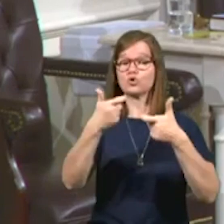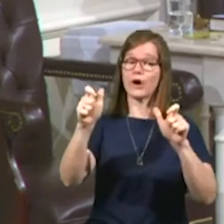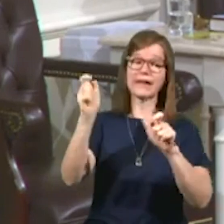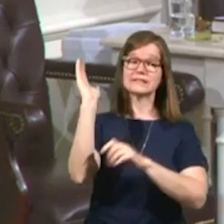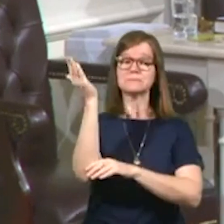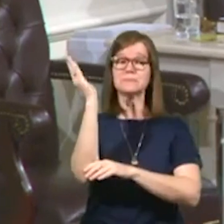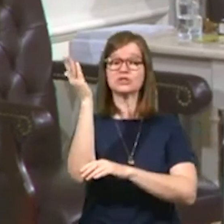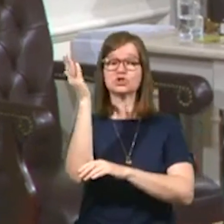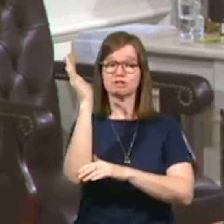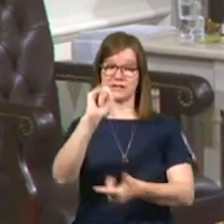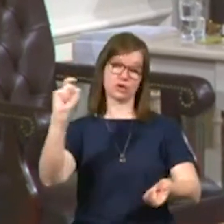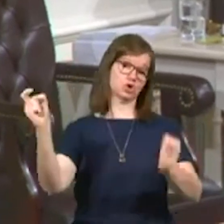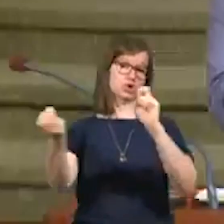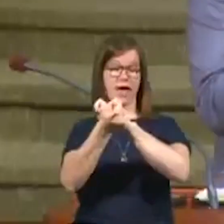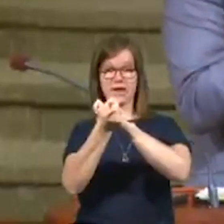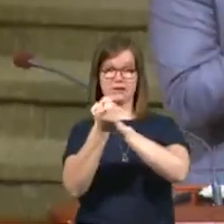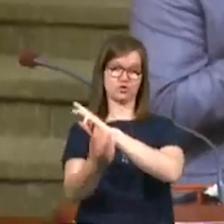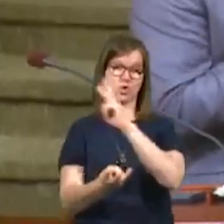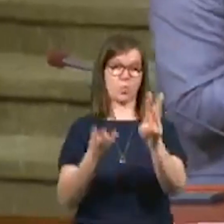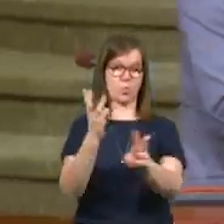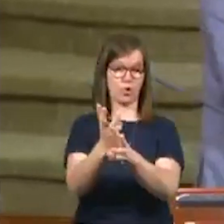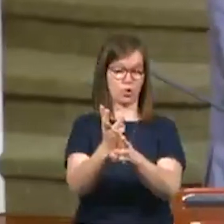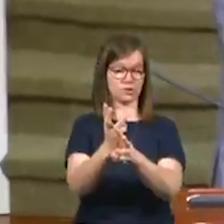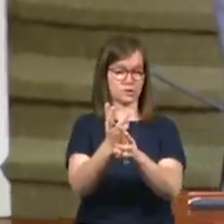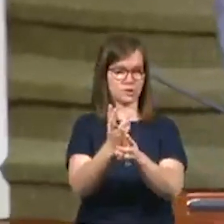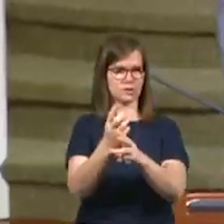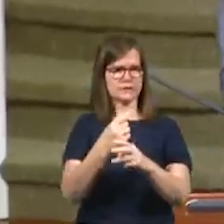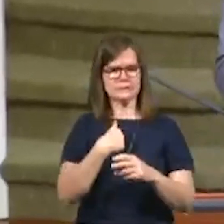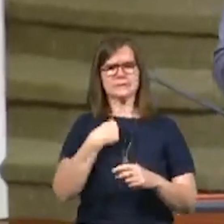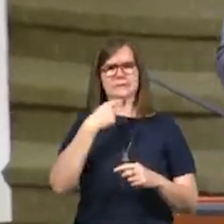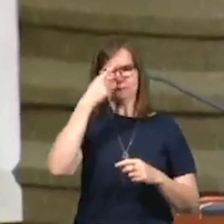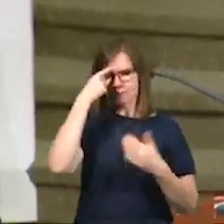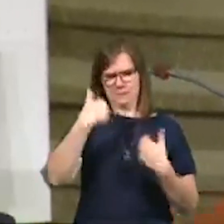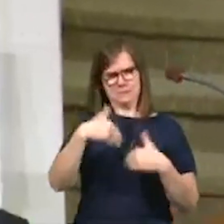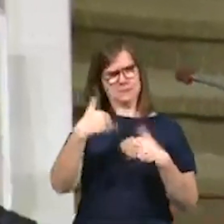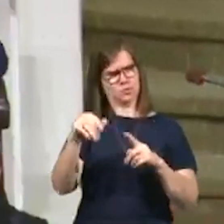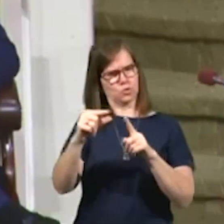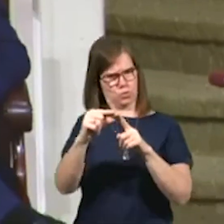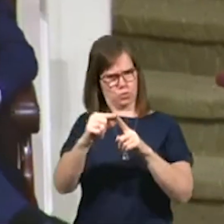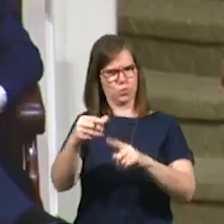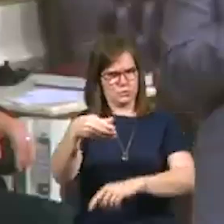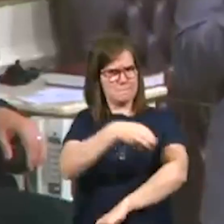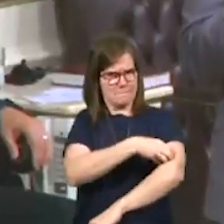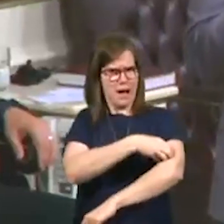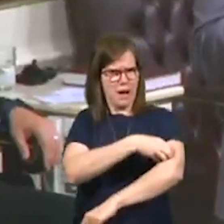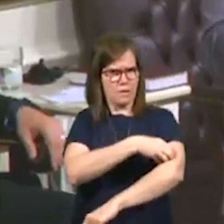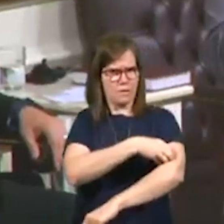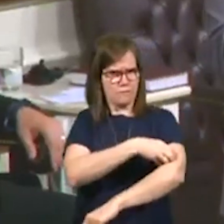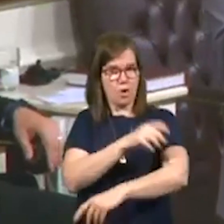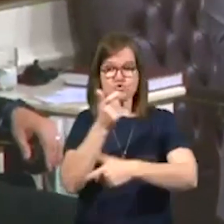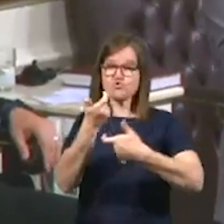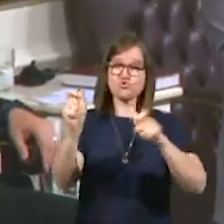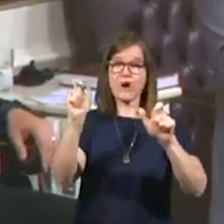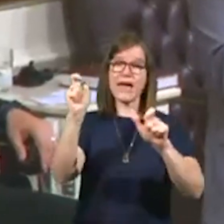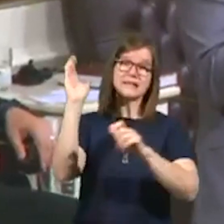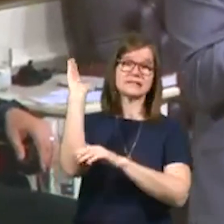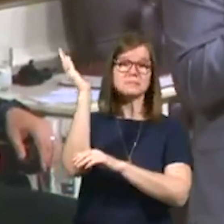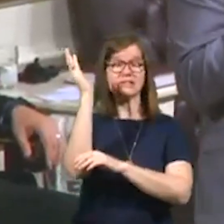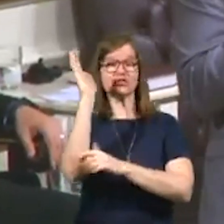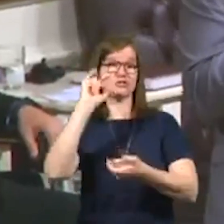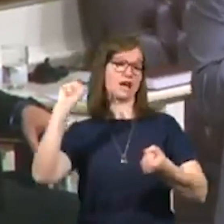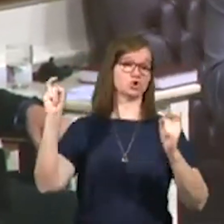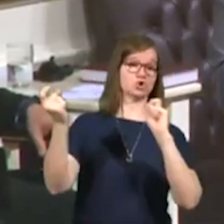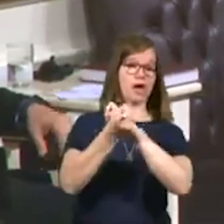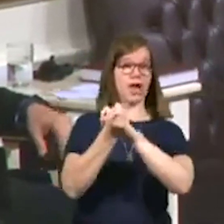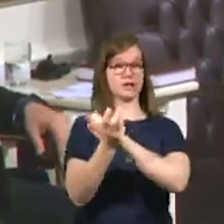world. And I'm reminded of the power of words, great speeches that change the world.